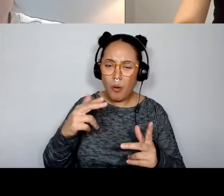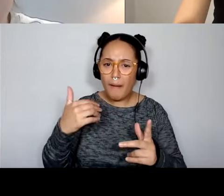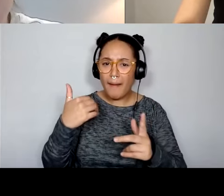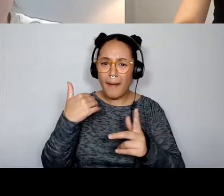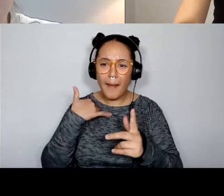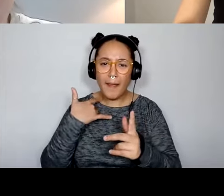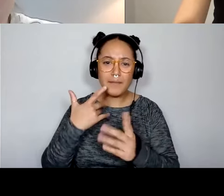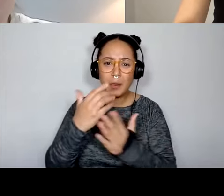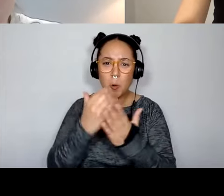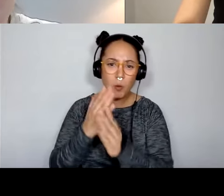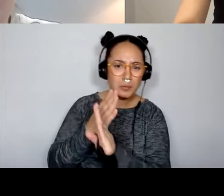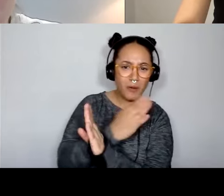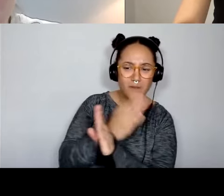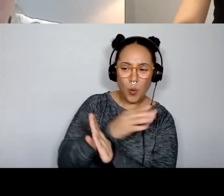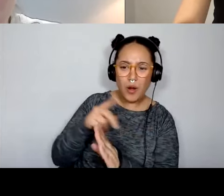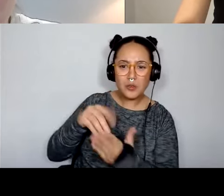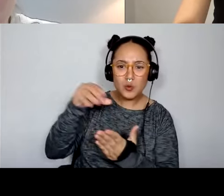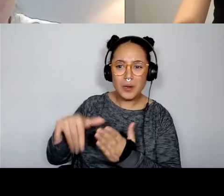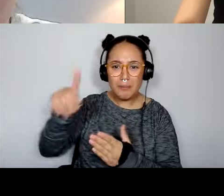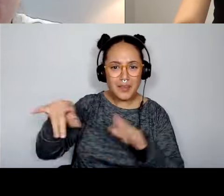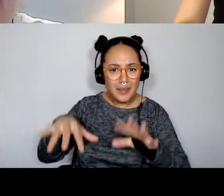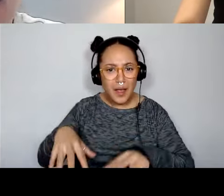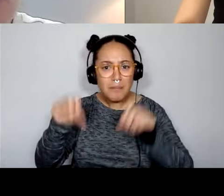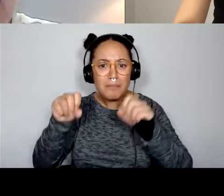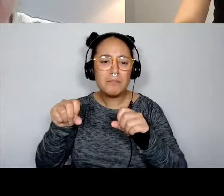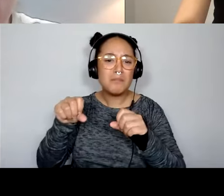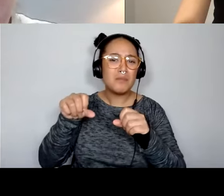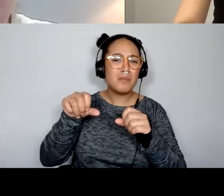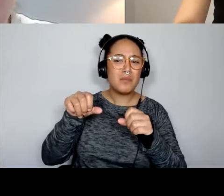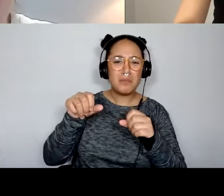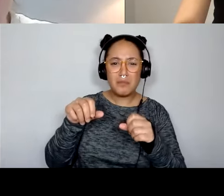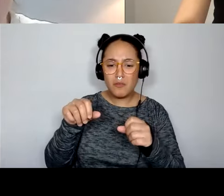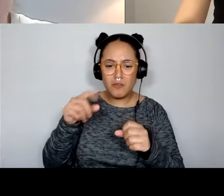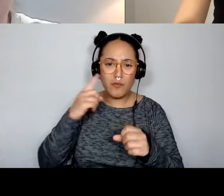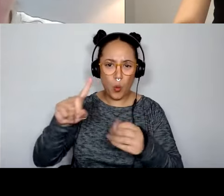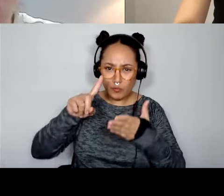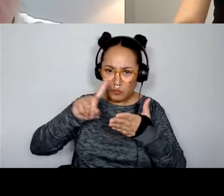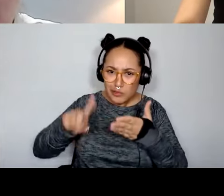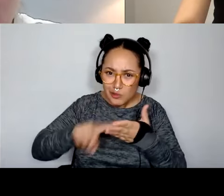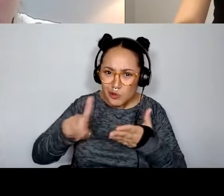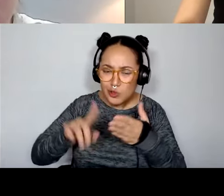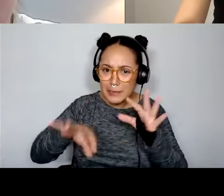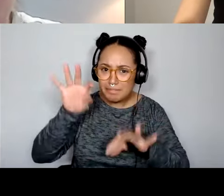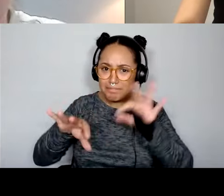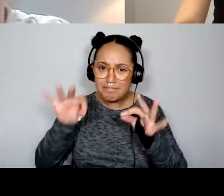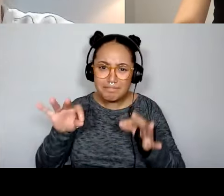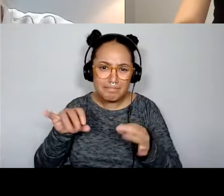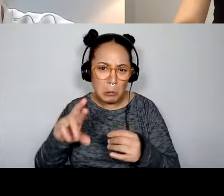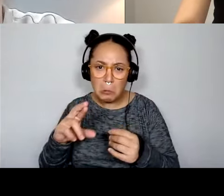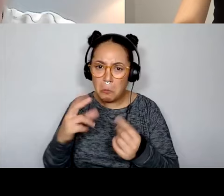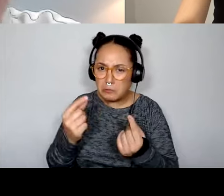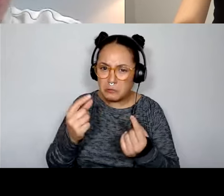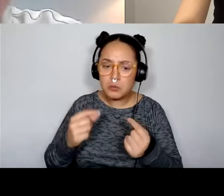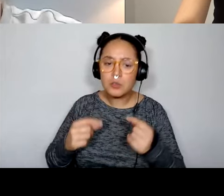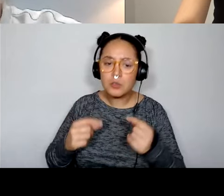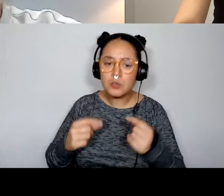the end research summary findings? I'm not entirely sure, but Richard, I think has kind of answered that